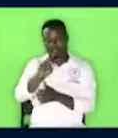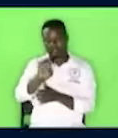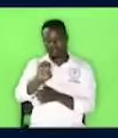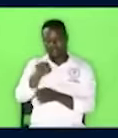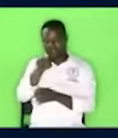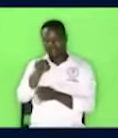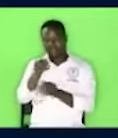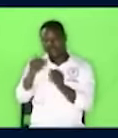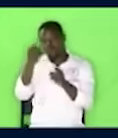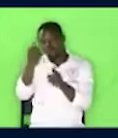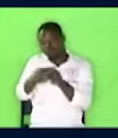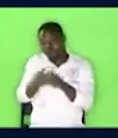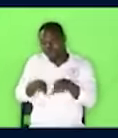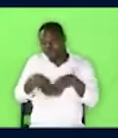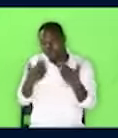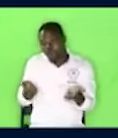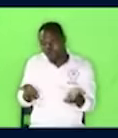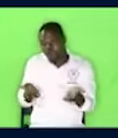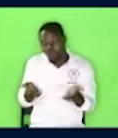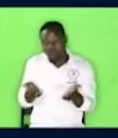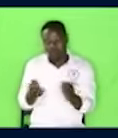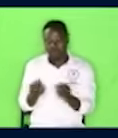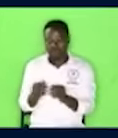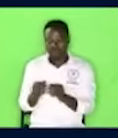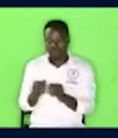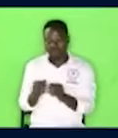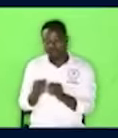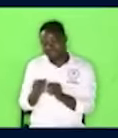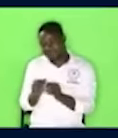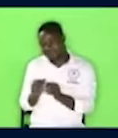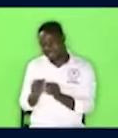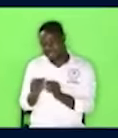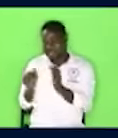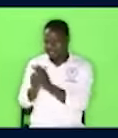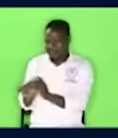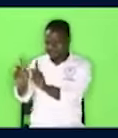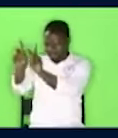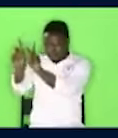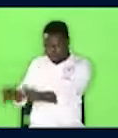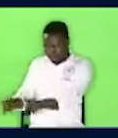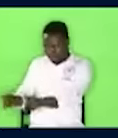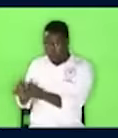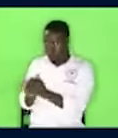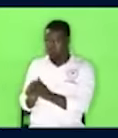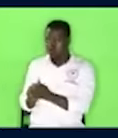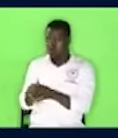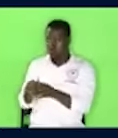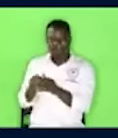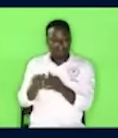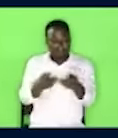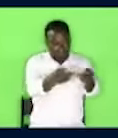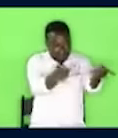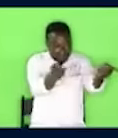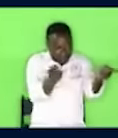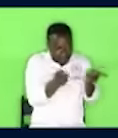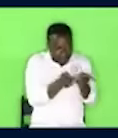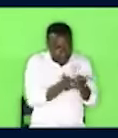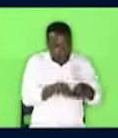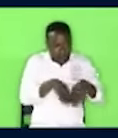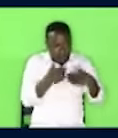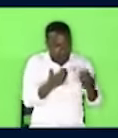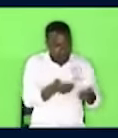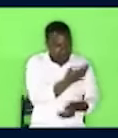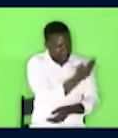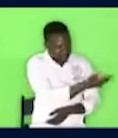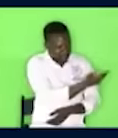or a combination of saying by which a person plays or thing